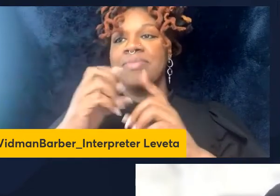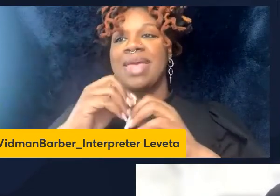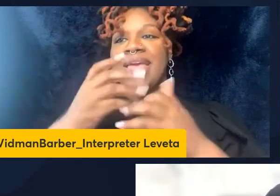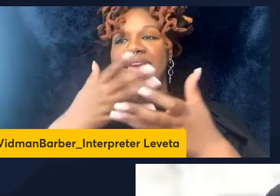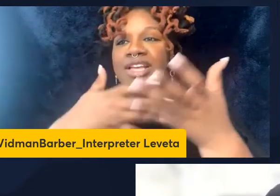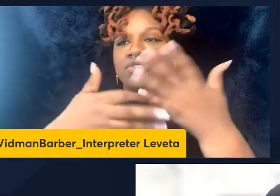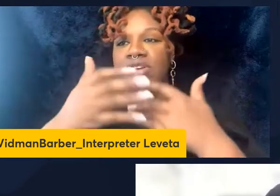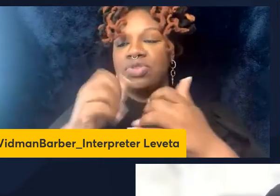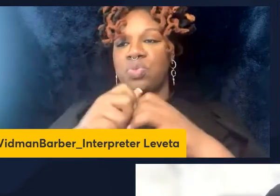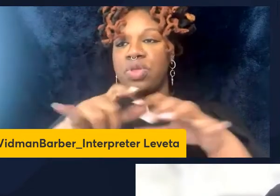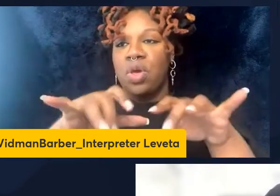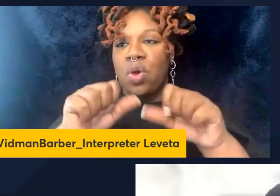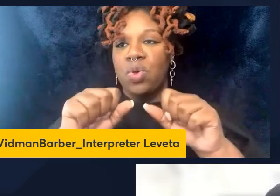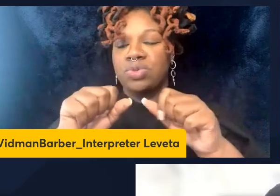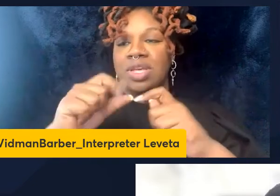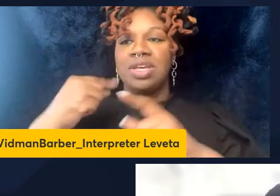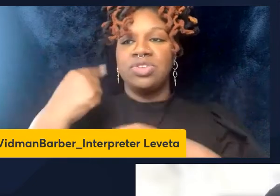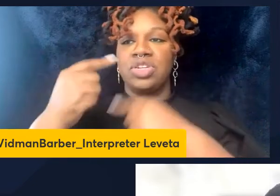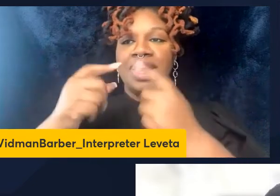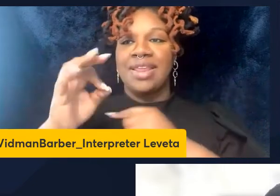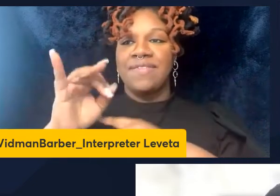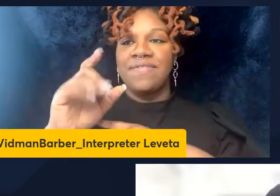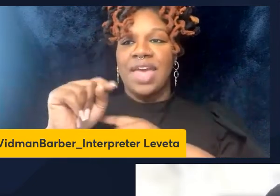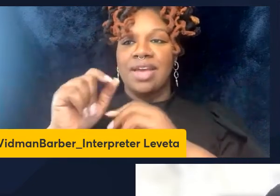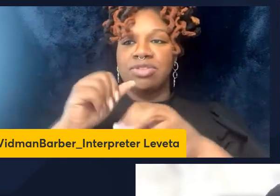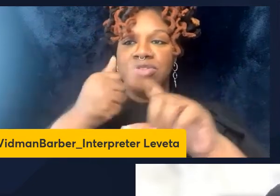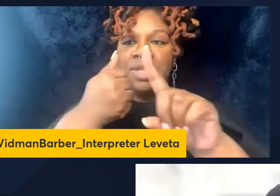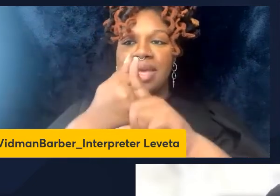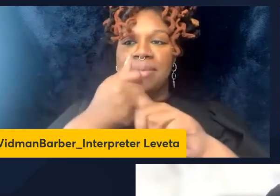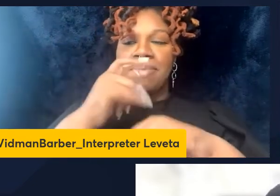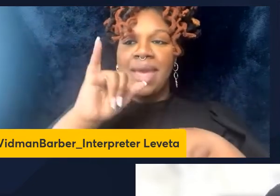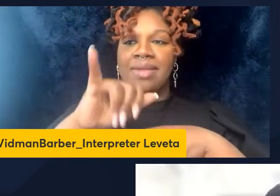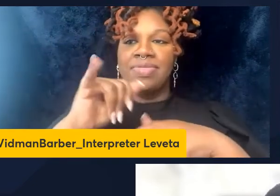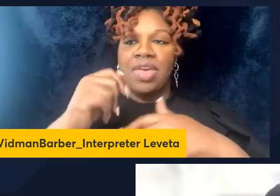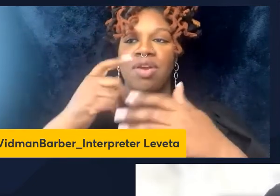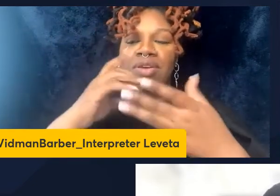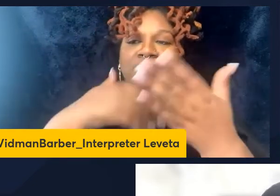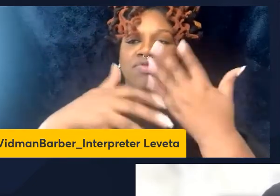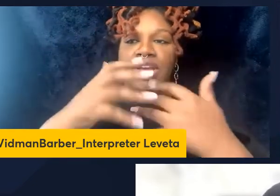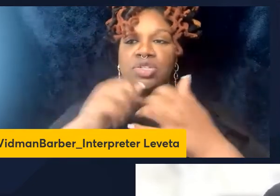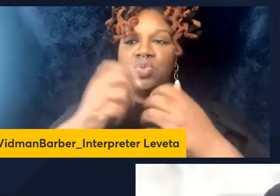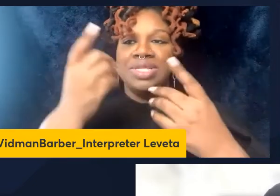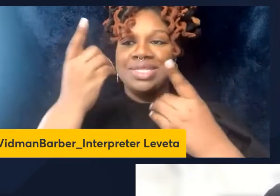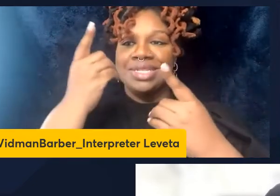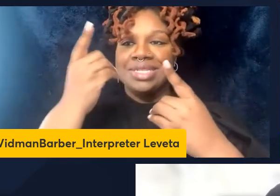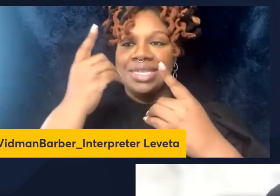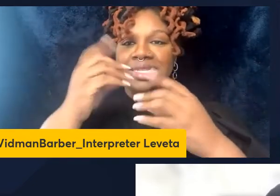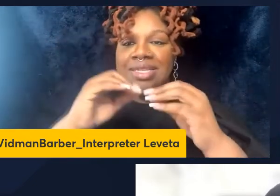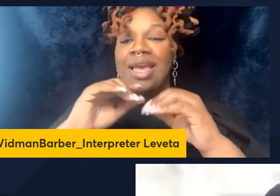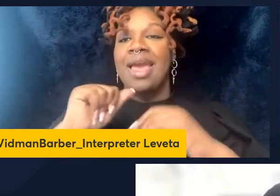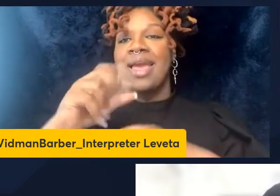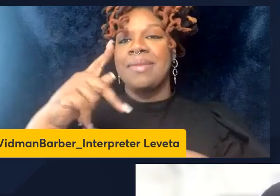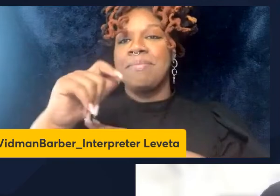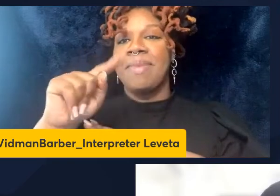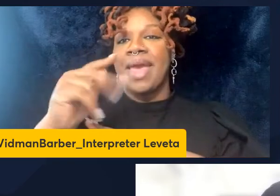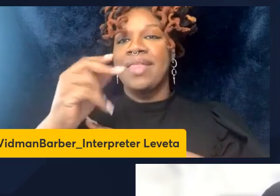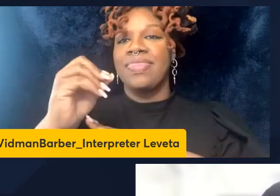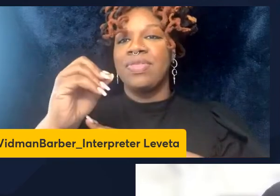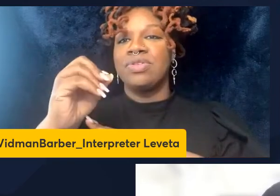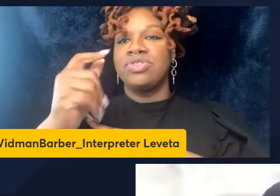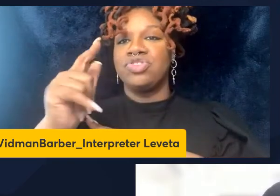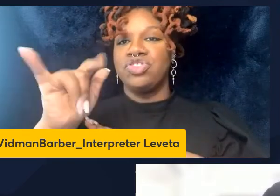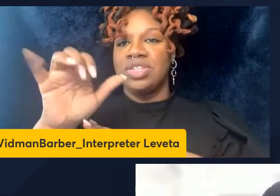factors can influence their susceptibility to disease pathogenesis and outcomes so welcome Dr. Oyosola